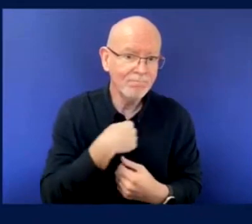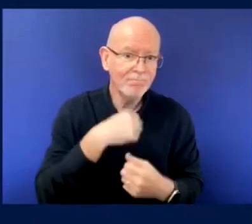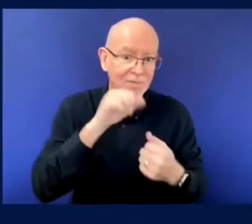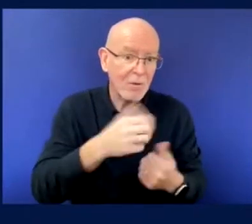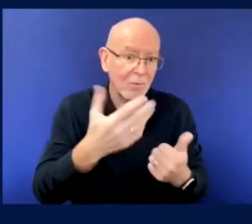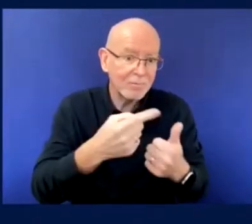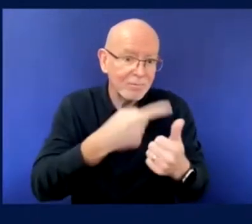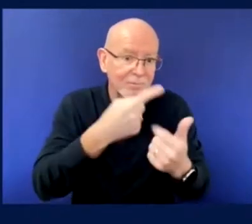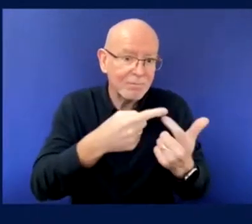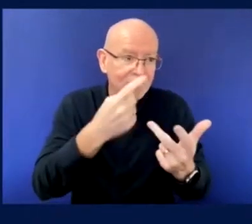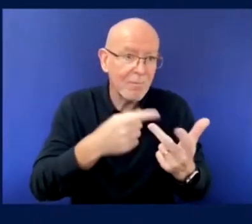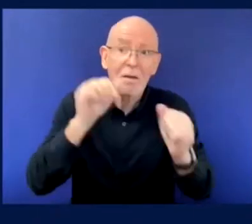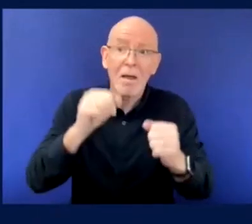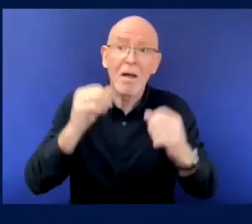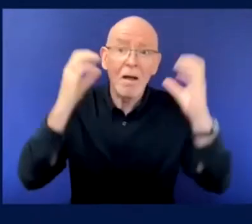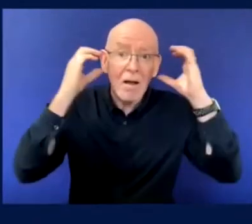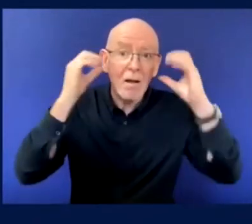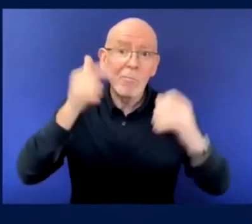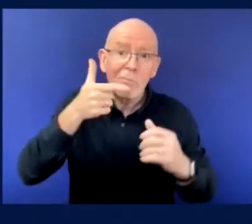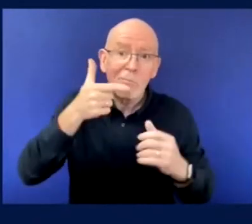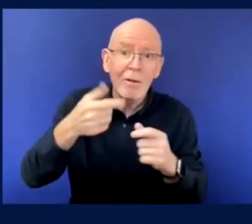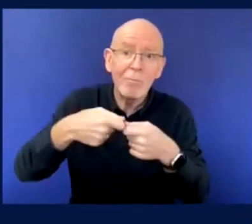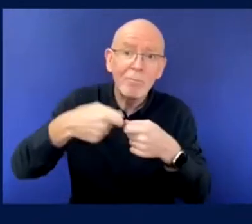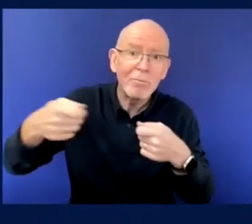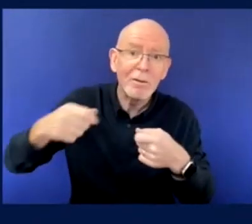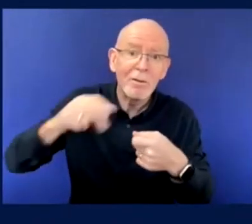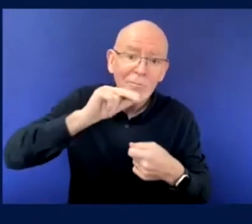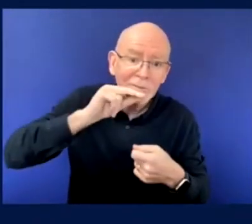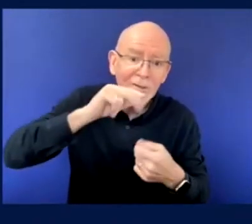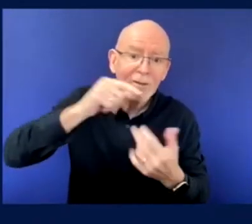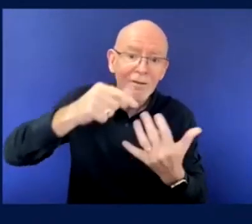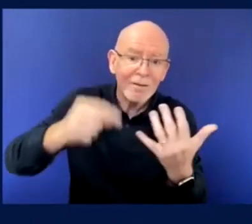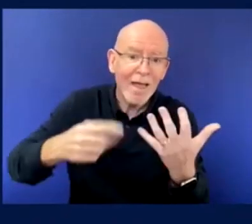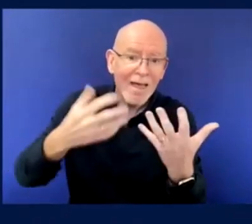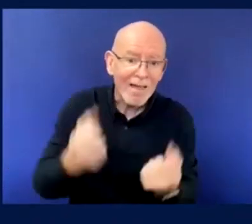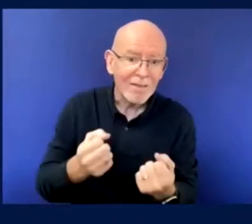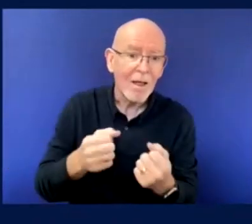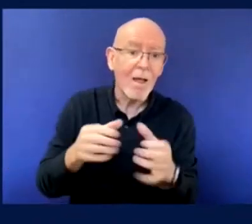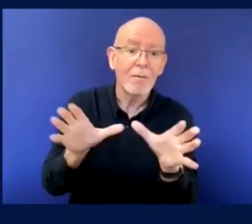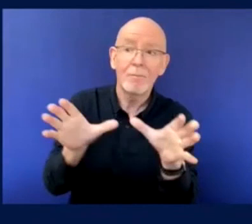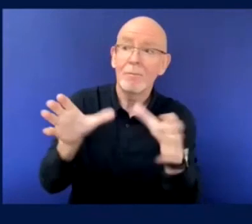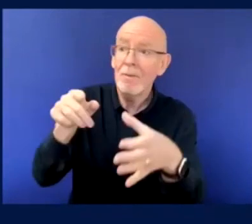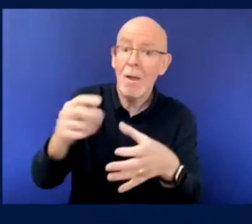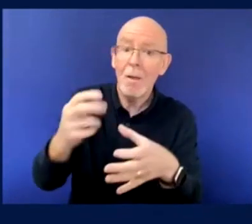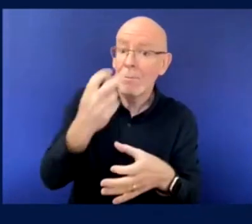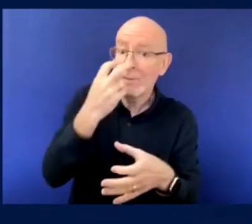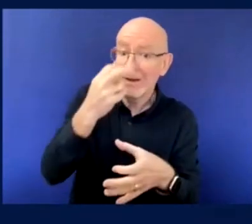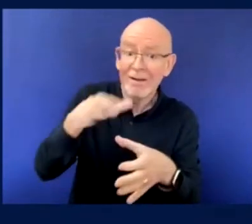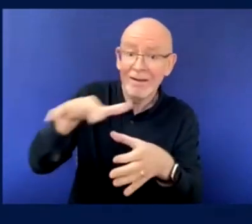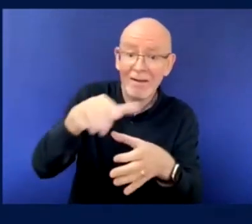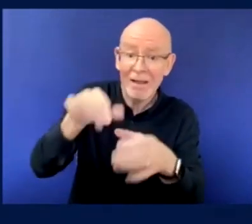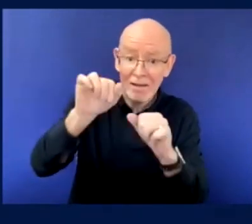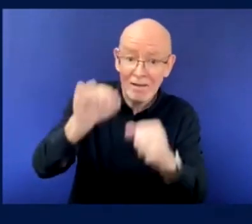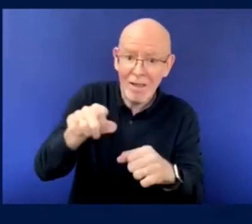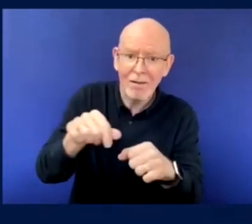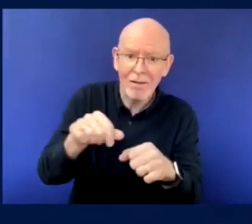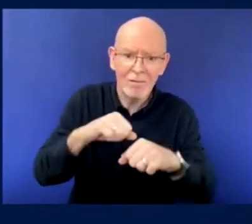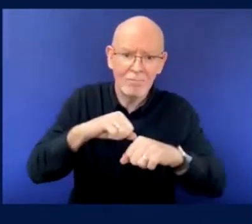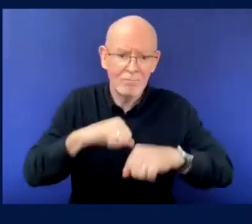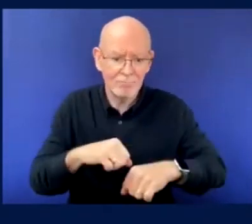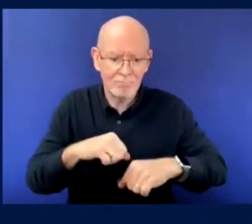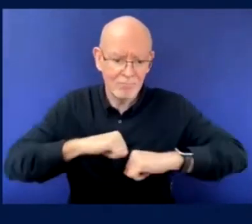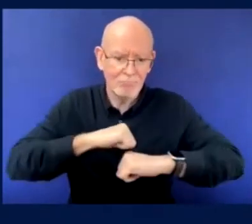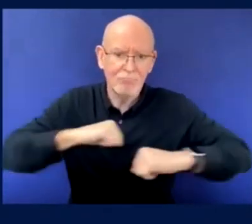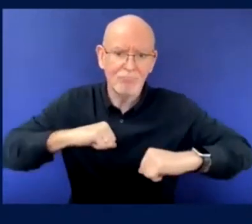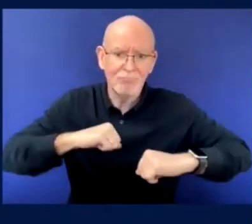club's own website. So sometimes just having your friends or other supporters tell you that information makes you go, oh,